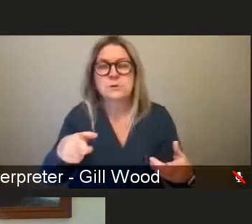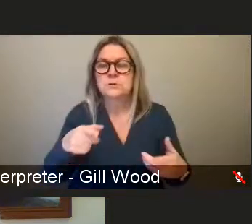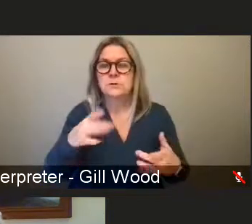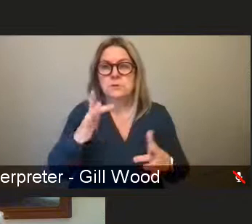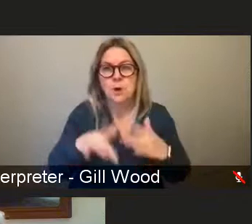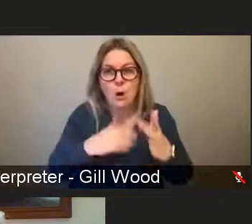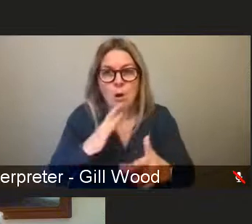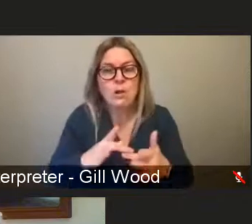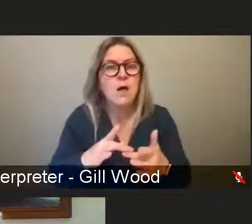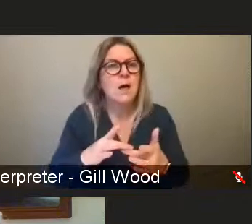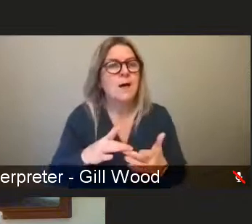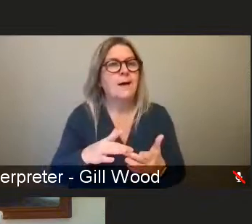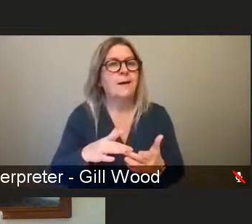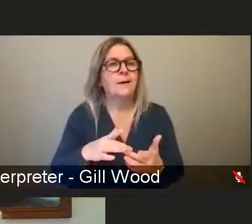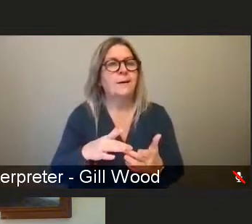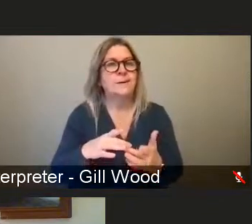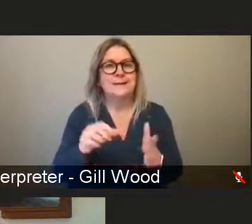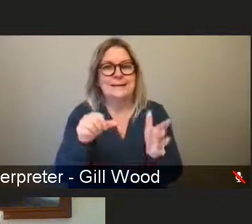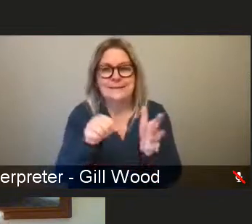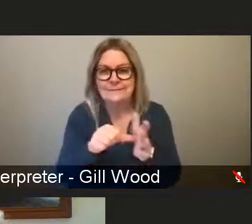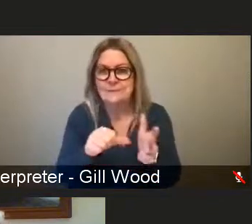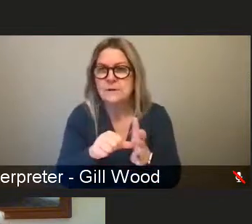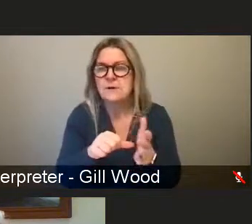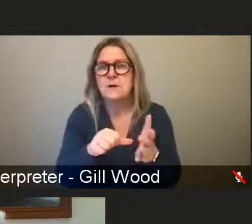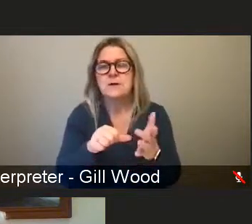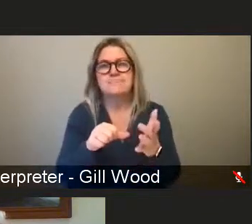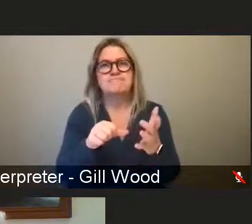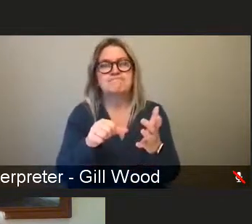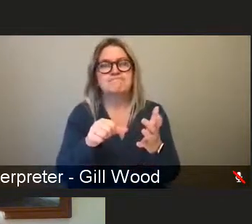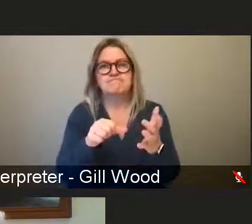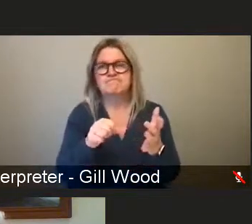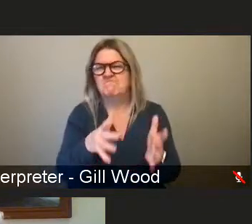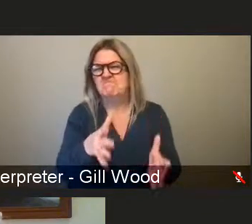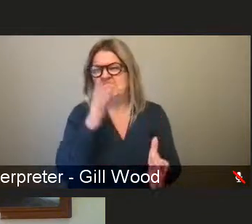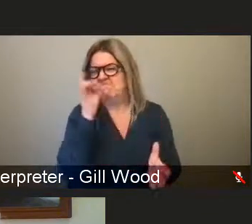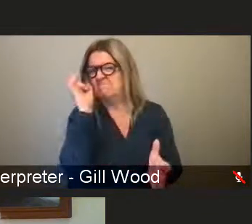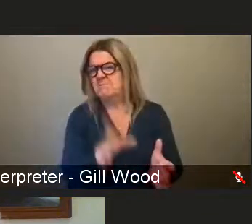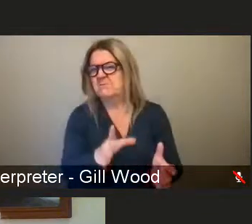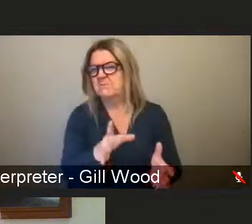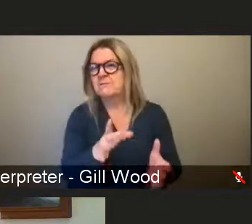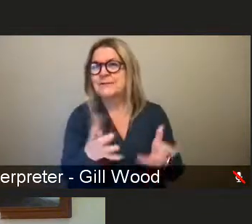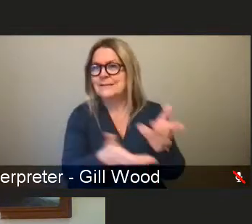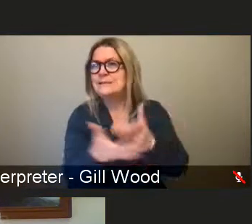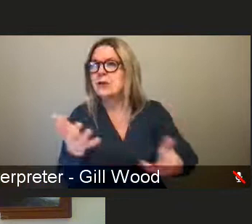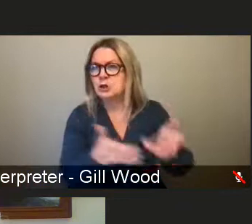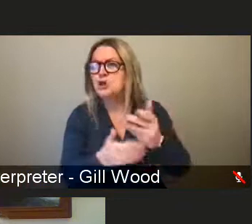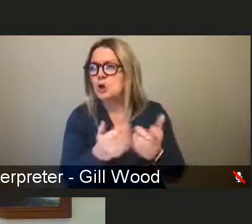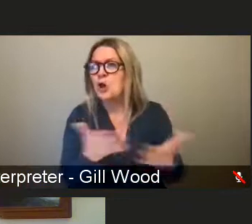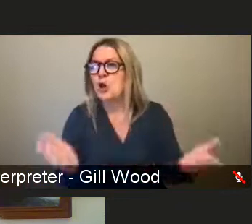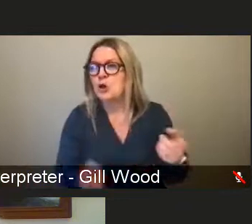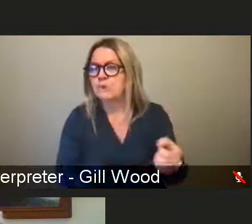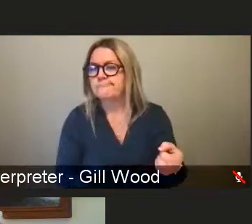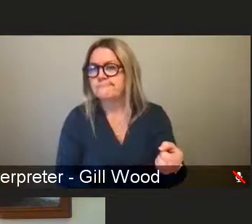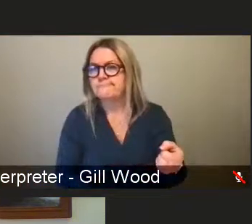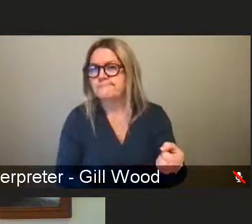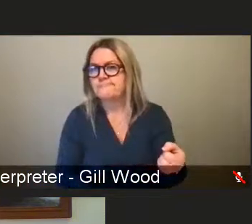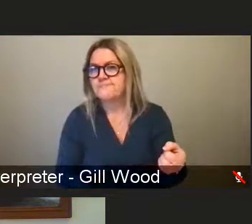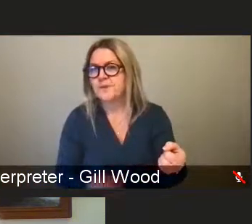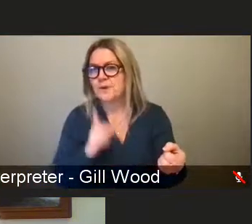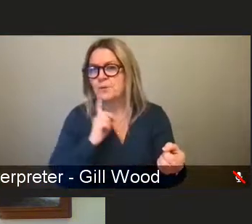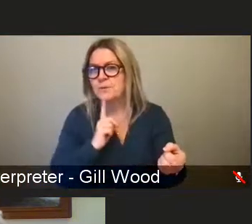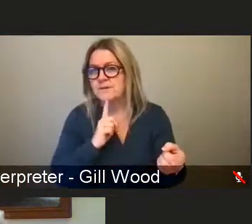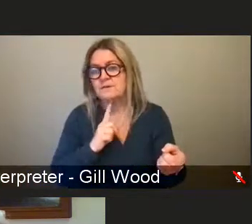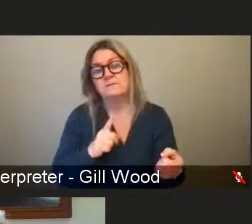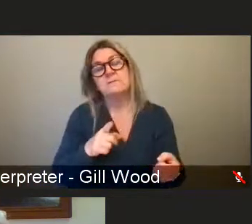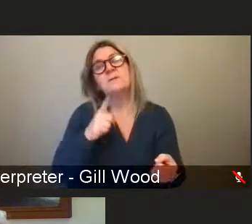difficult and and hostile discussions. And I would say and I said this at the eulogy for